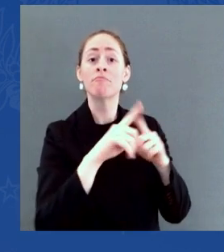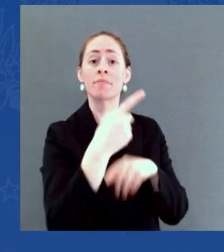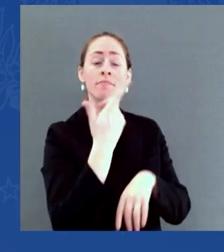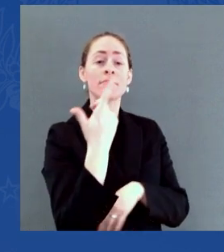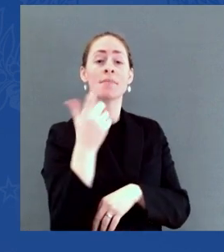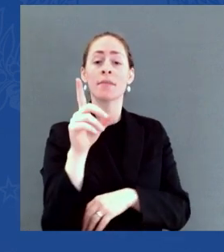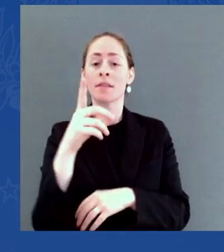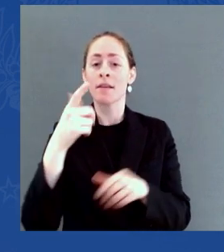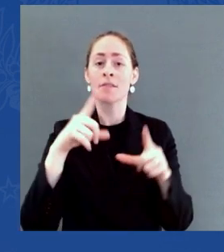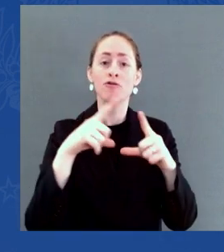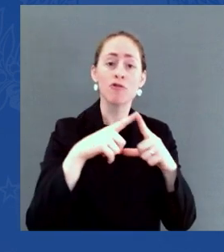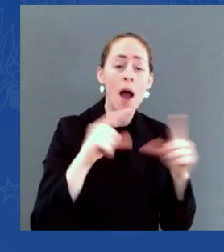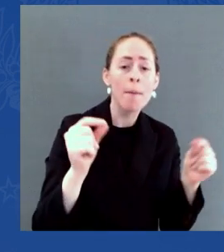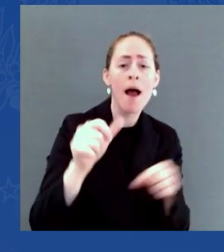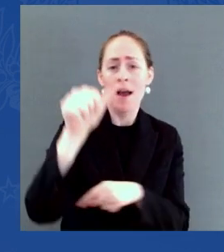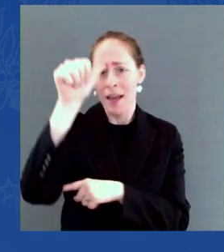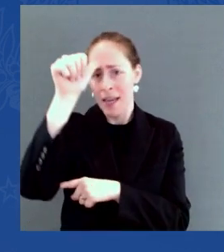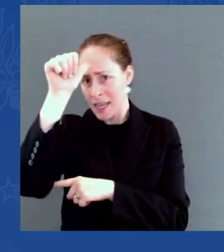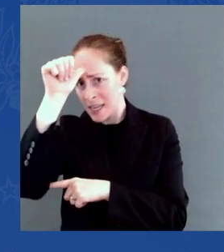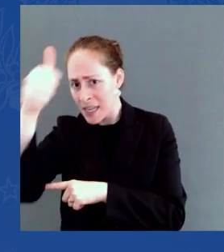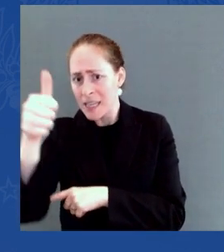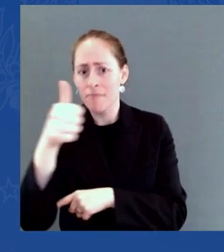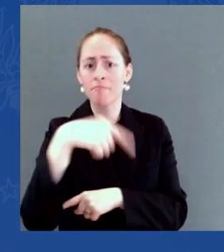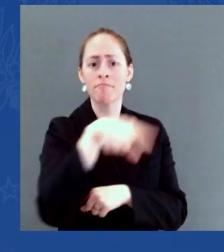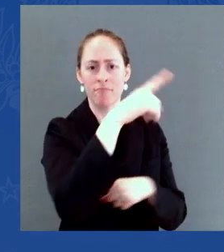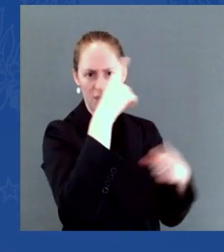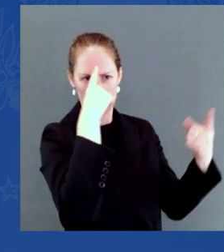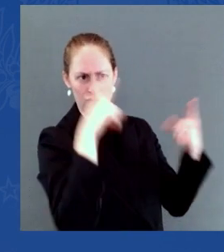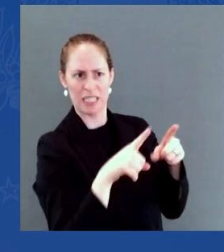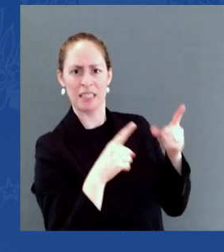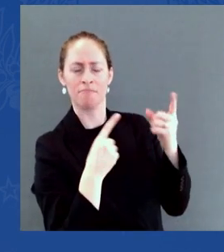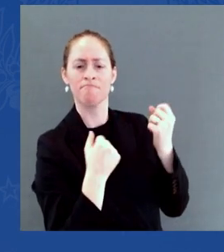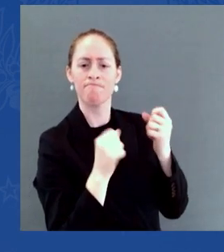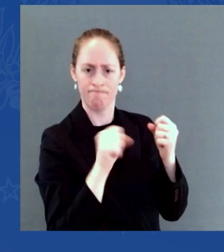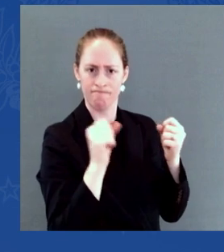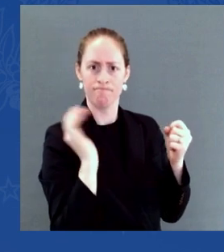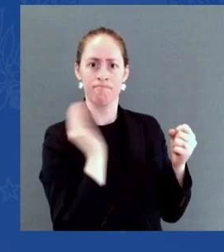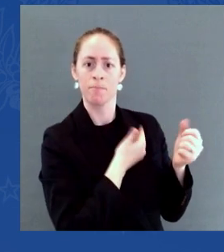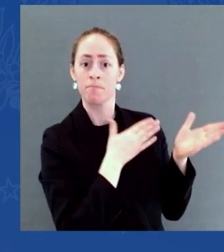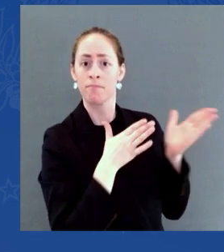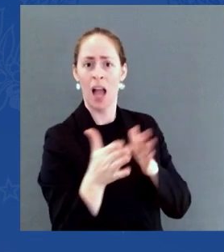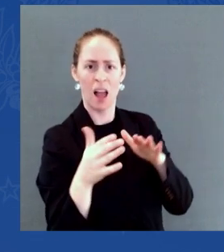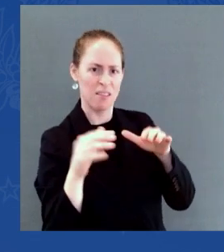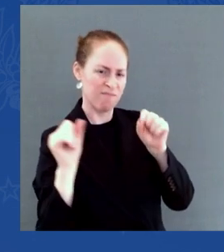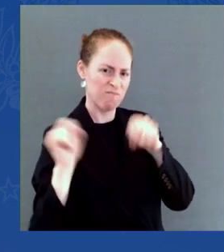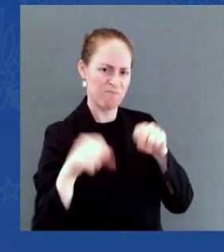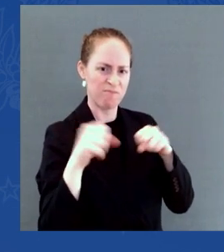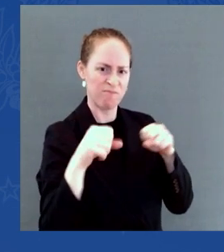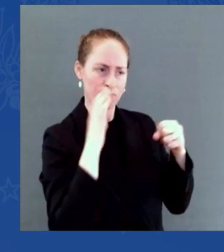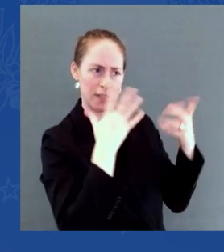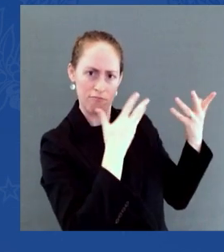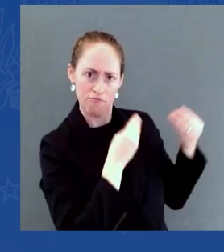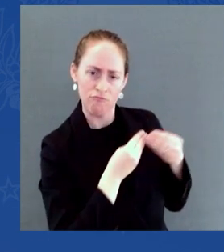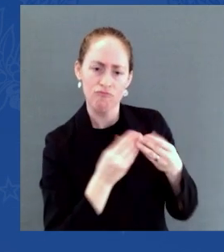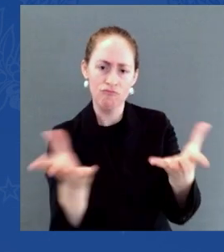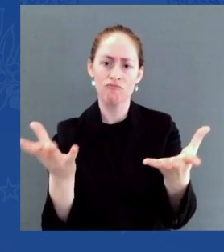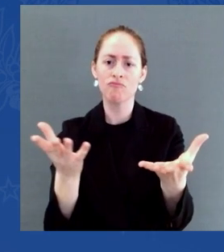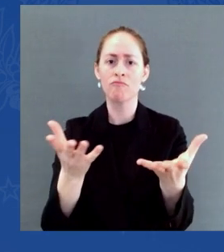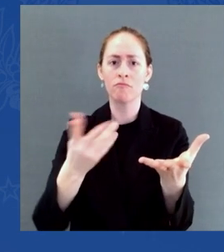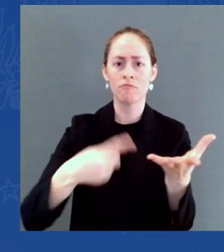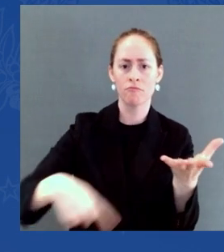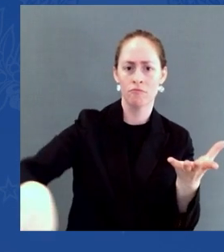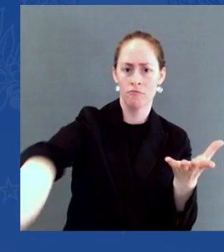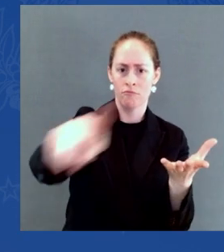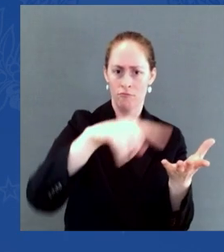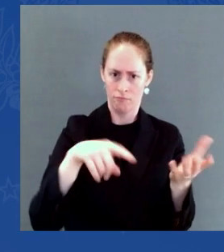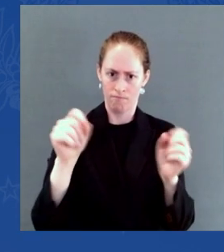additional oil from the reserves, and China may be doing so as well. This worldwide effort we're leading will not